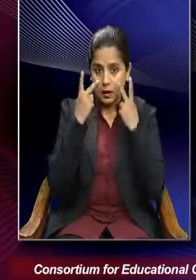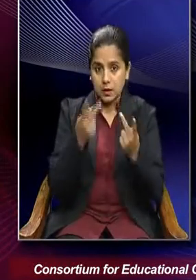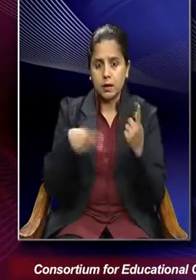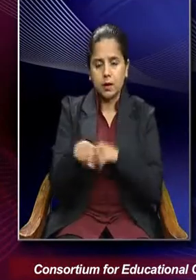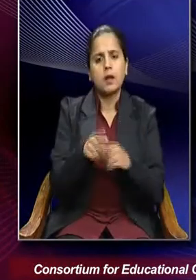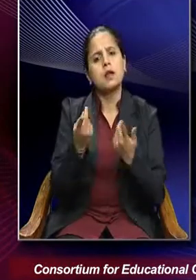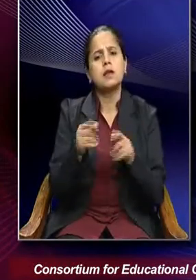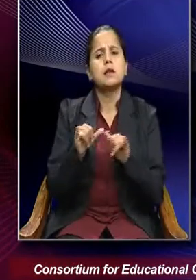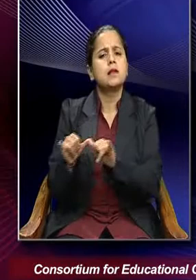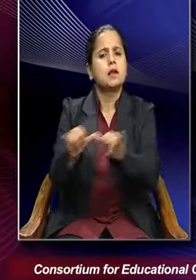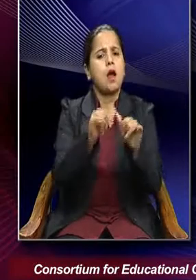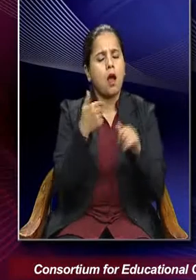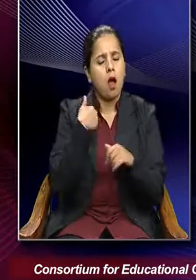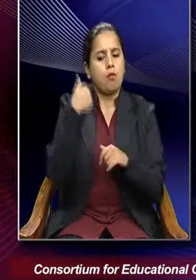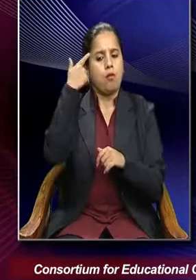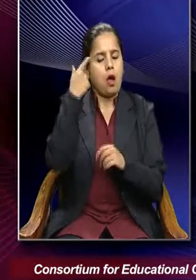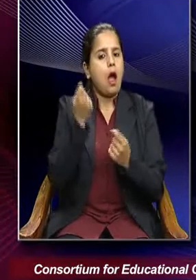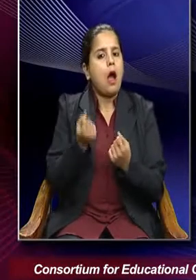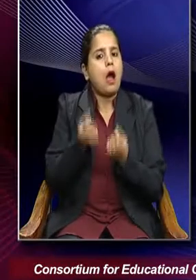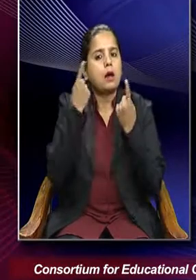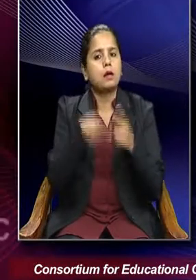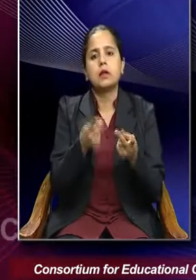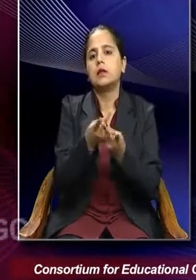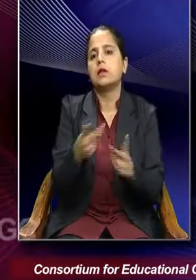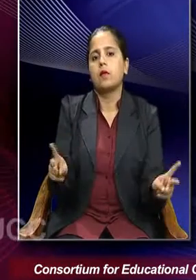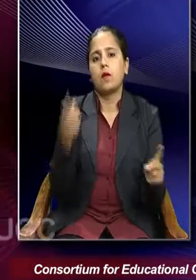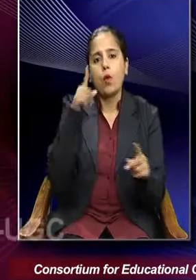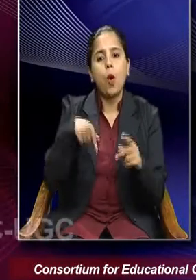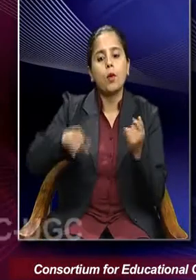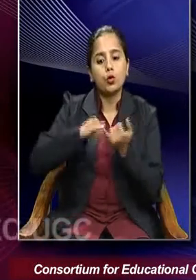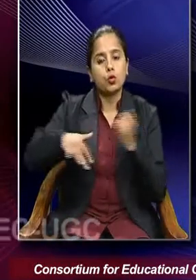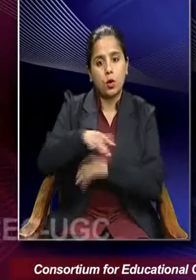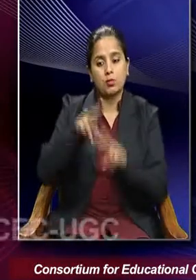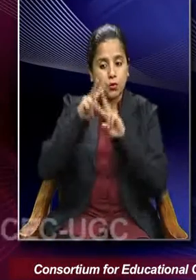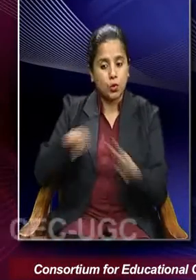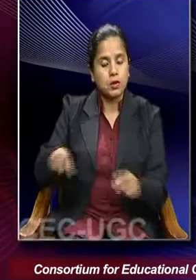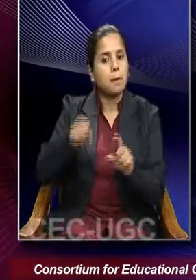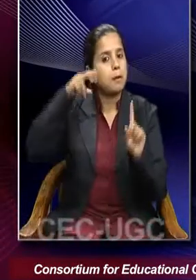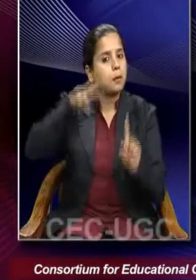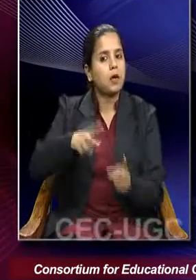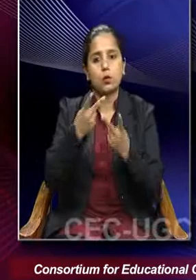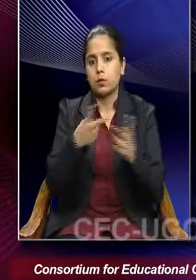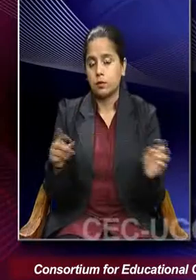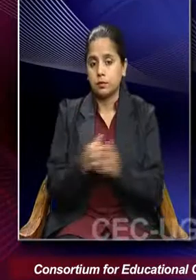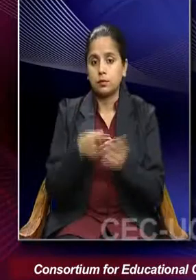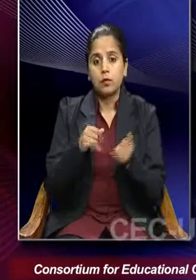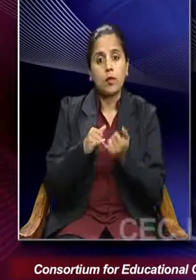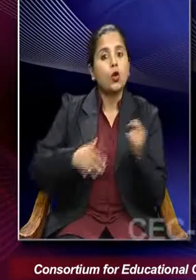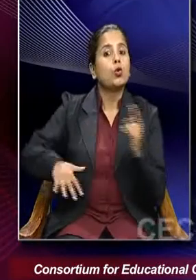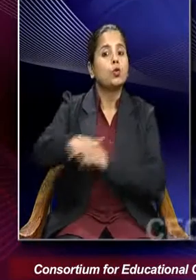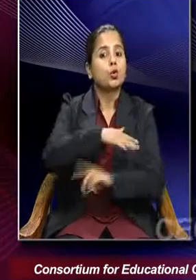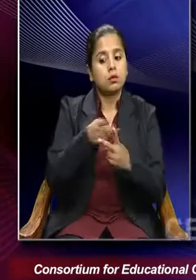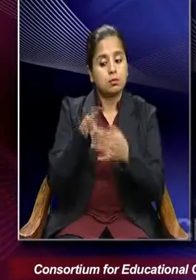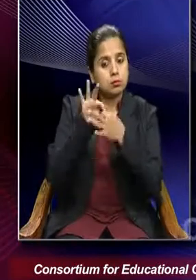commonsensical understanding would differ from a sociological perspective. A sociological perspective